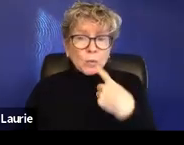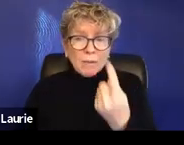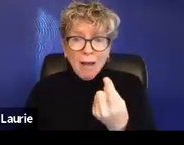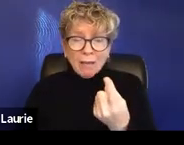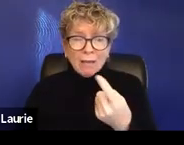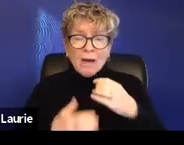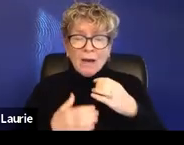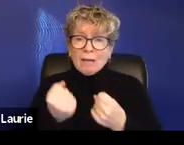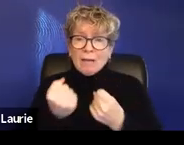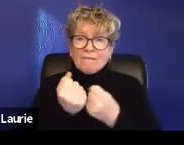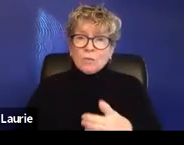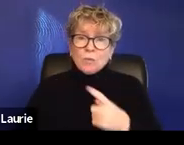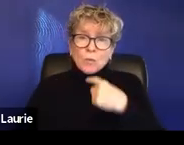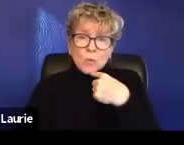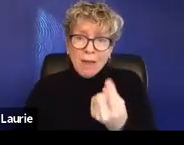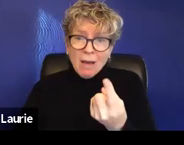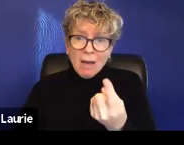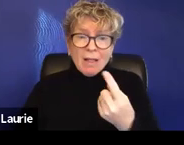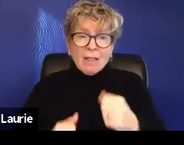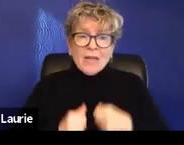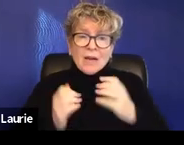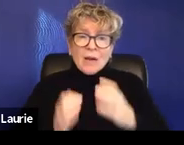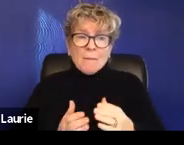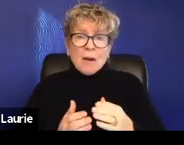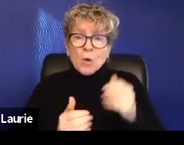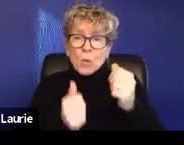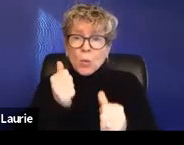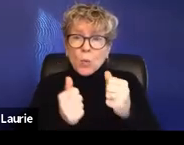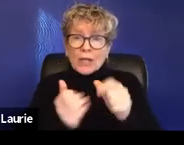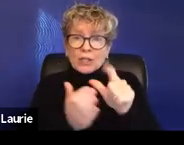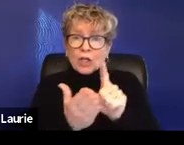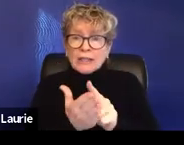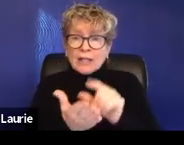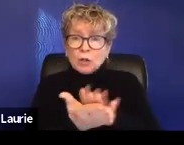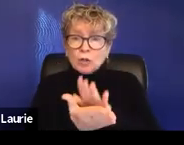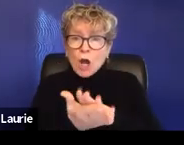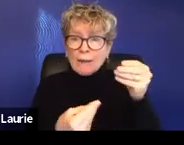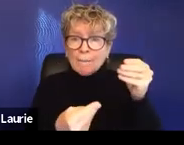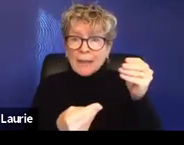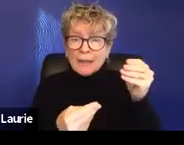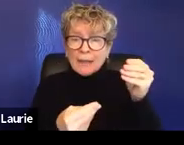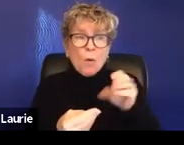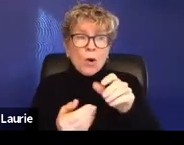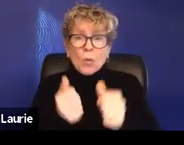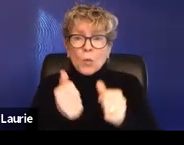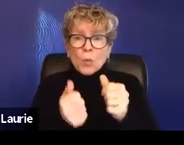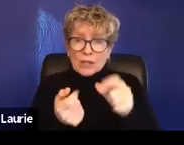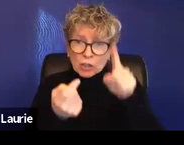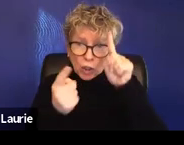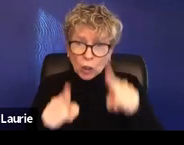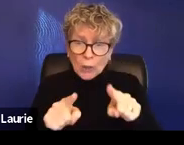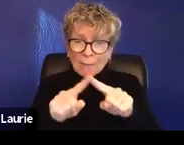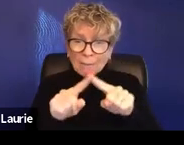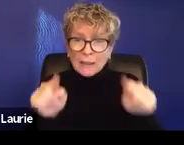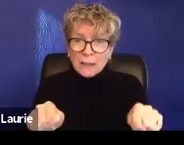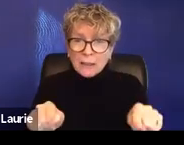um, like what legal documents or agreements, um, that they, uh, they need to be,